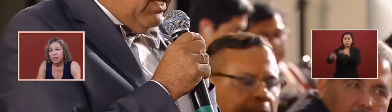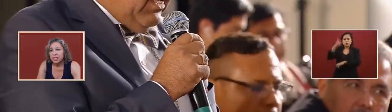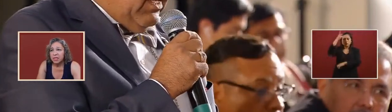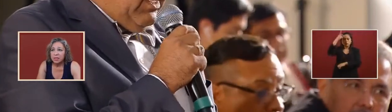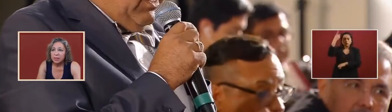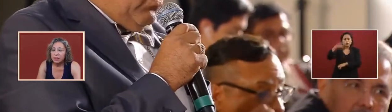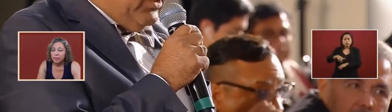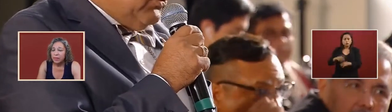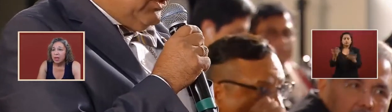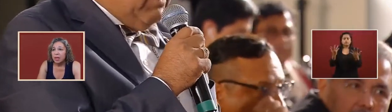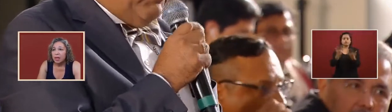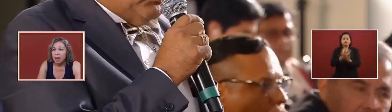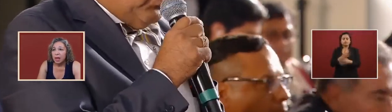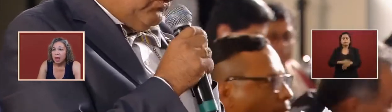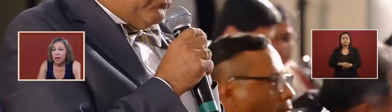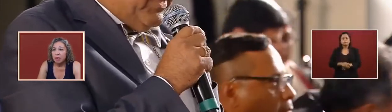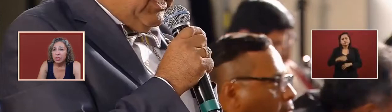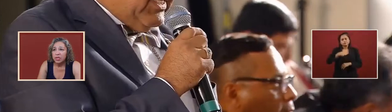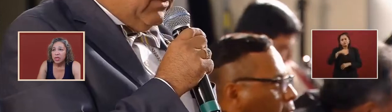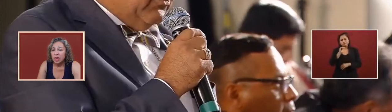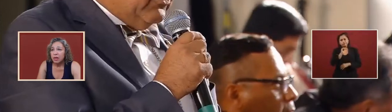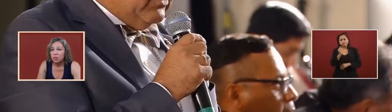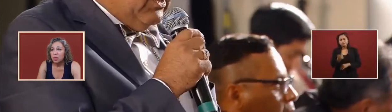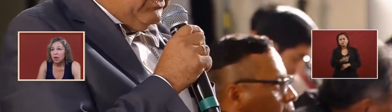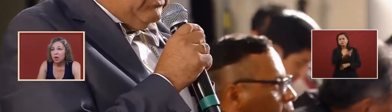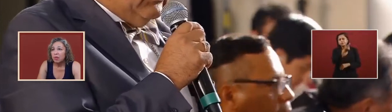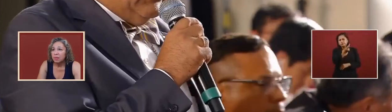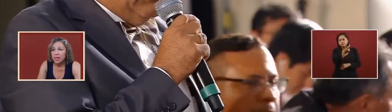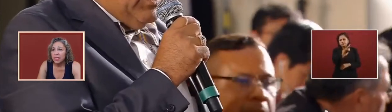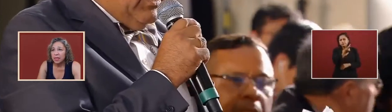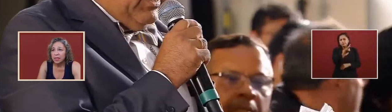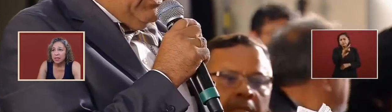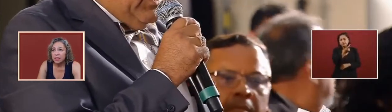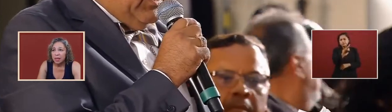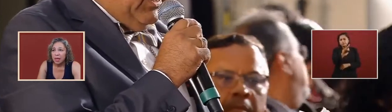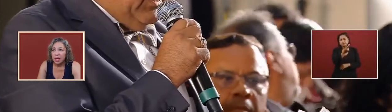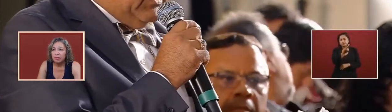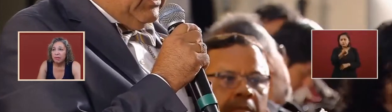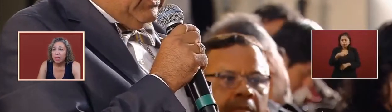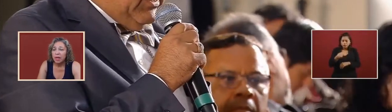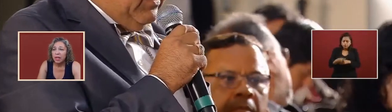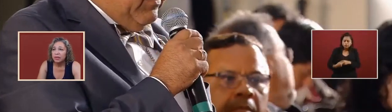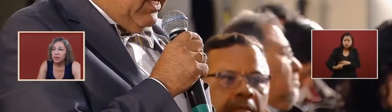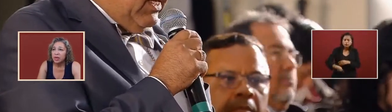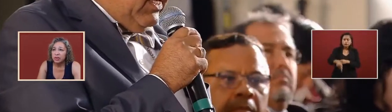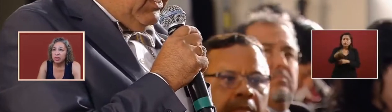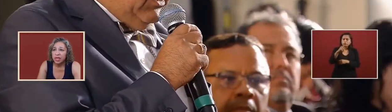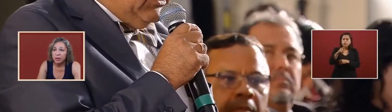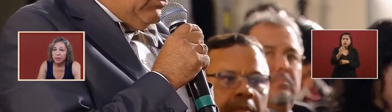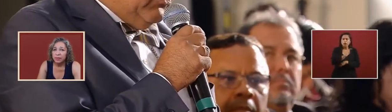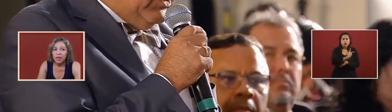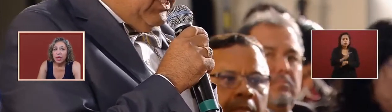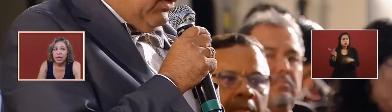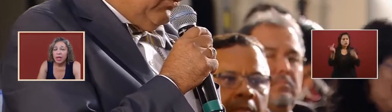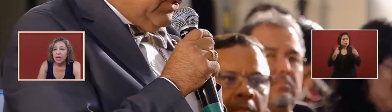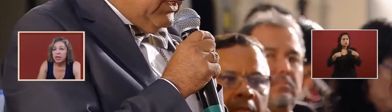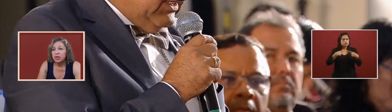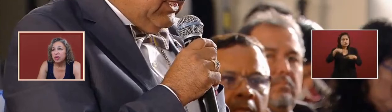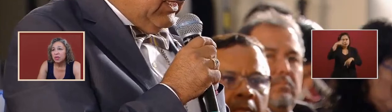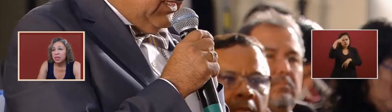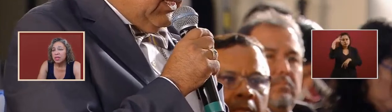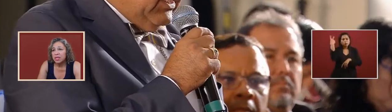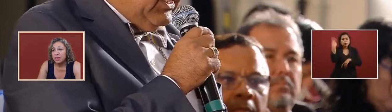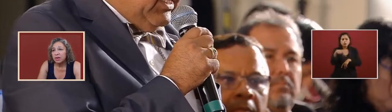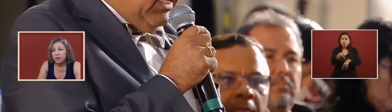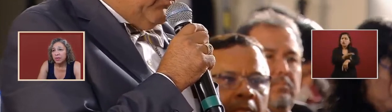of the business and how much time will all the mexicans have electric energy and